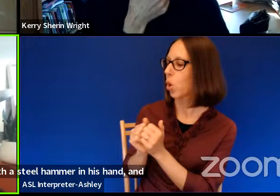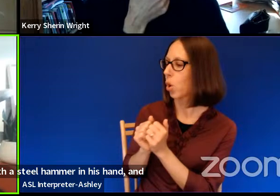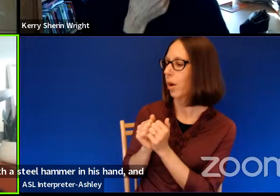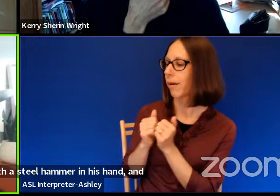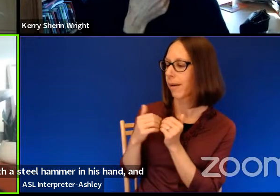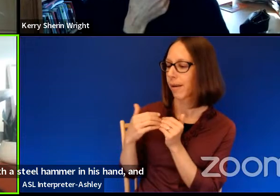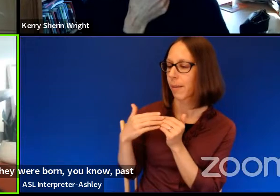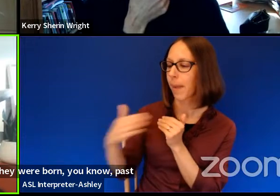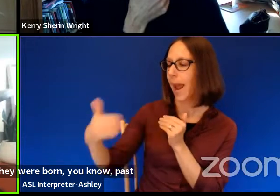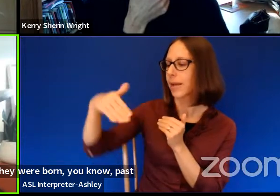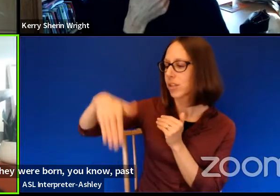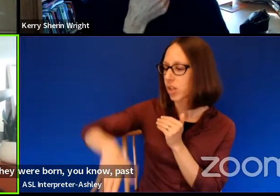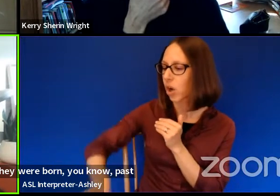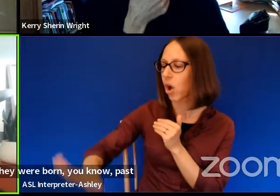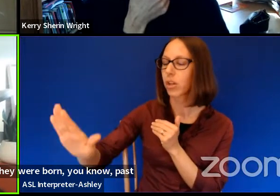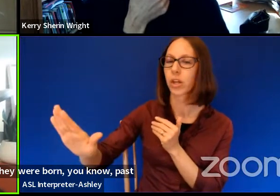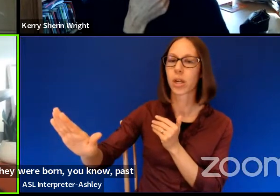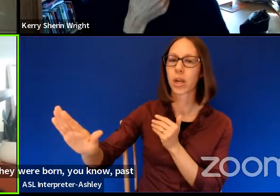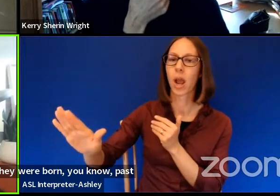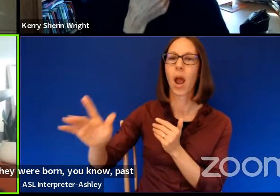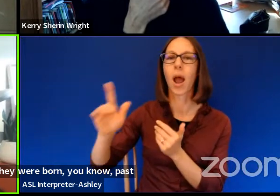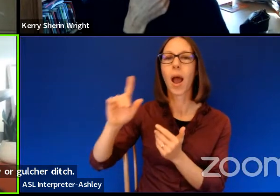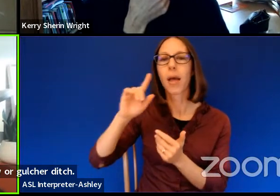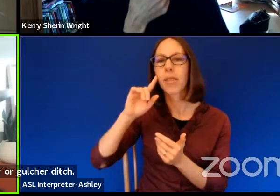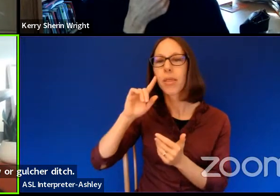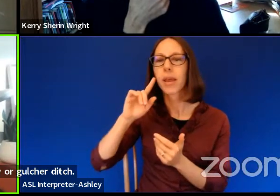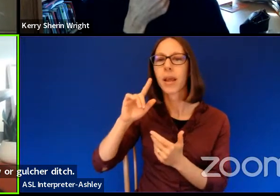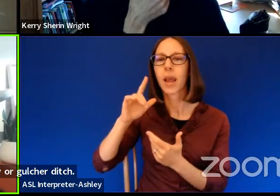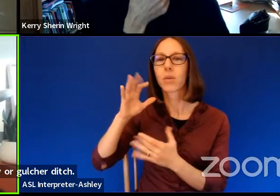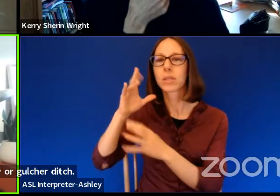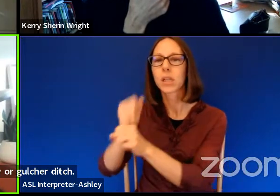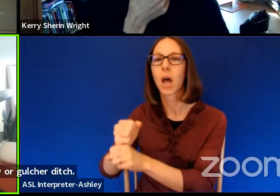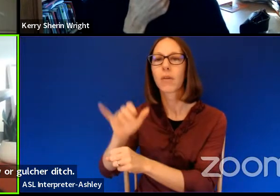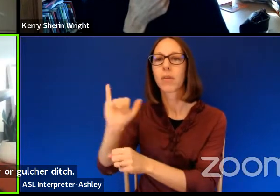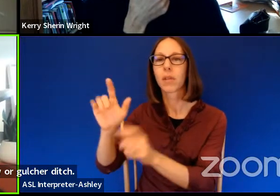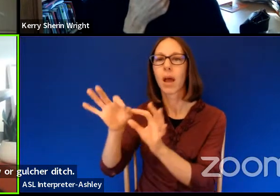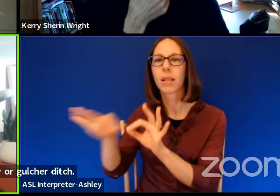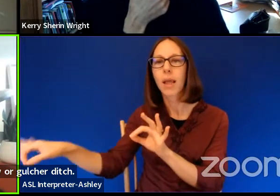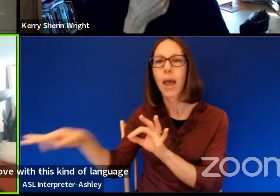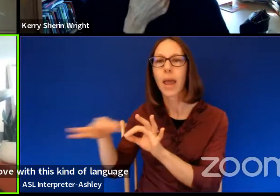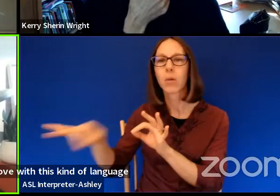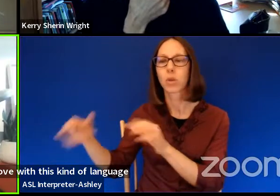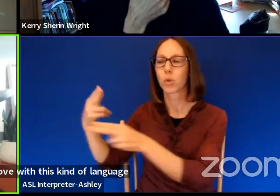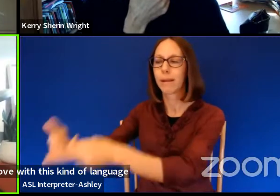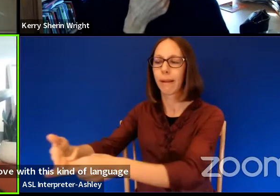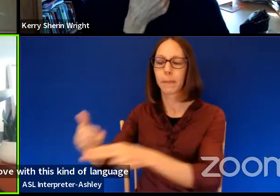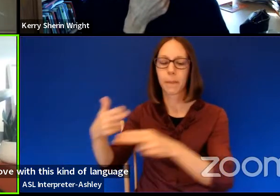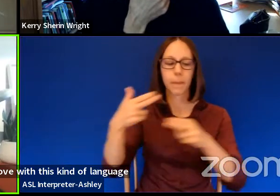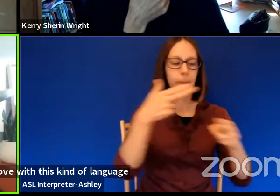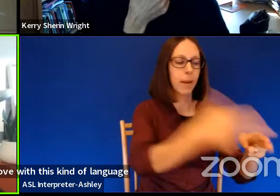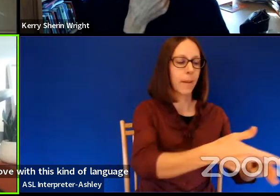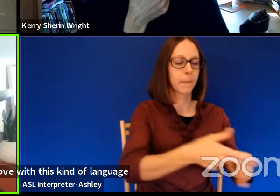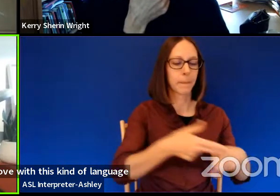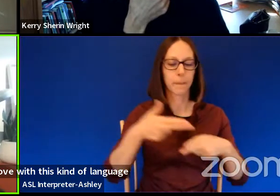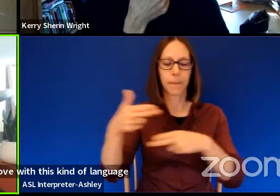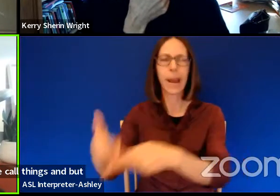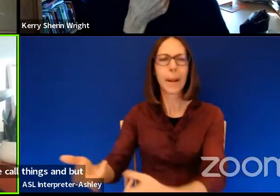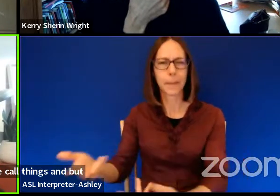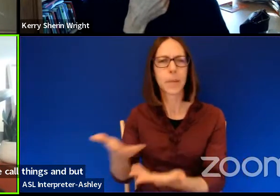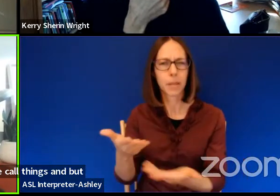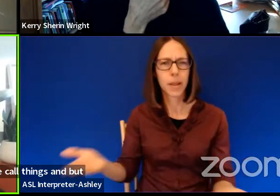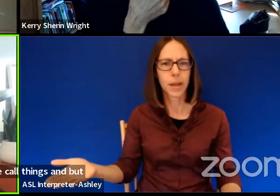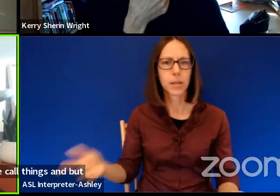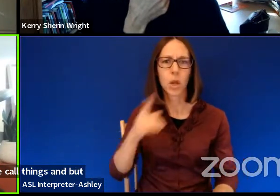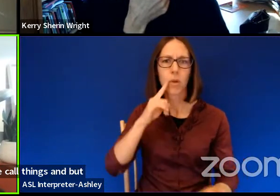the gully or gulch or ditch. I was also, I think, in love with this kind of language of how we call things. And, but also this kind of